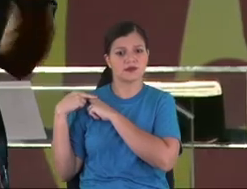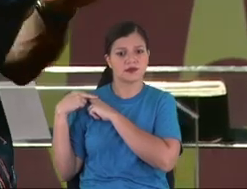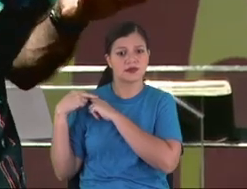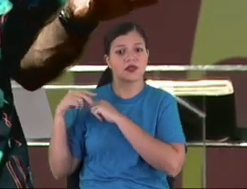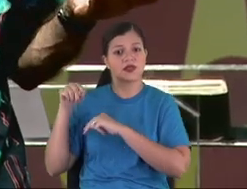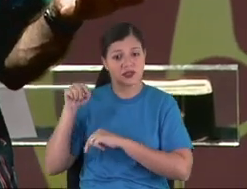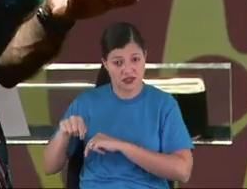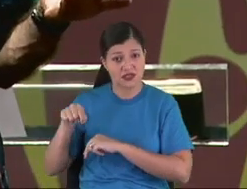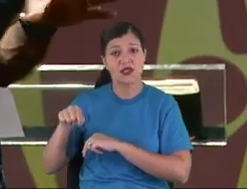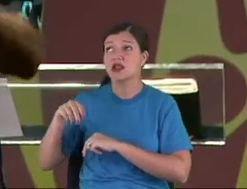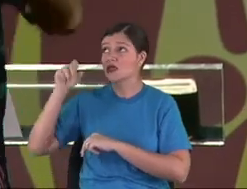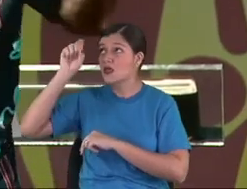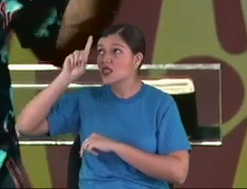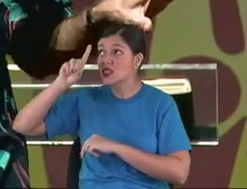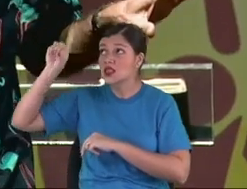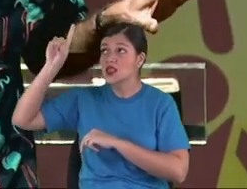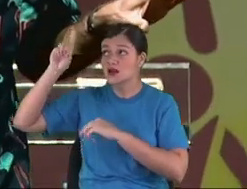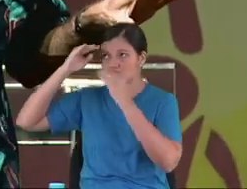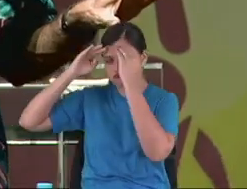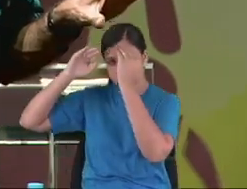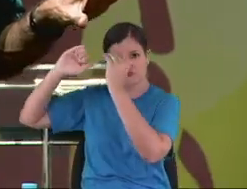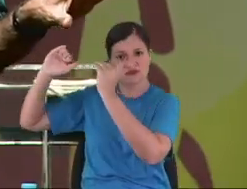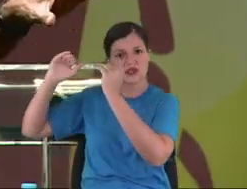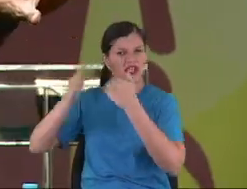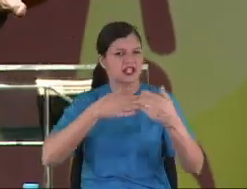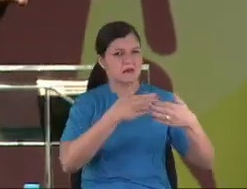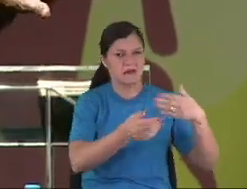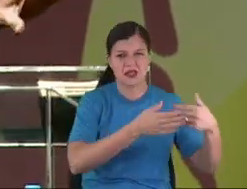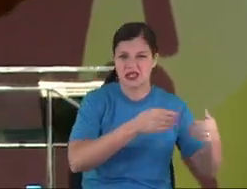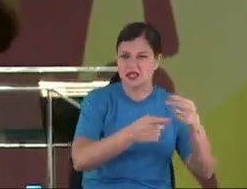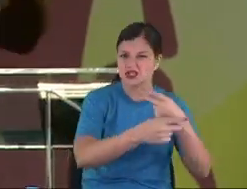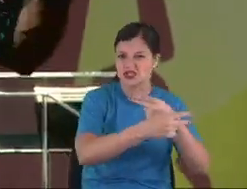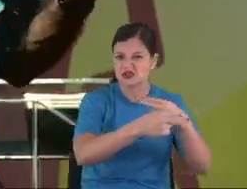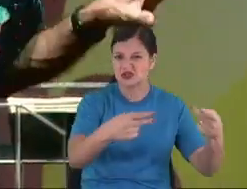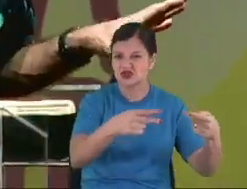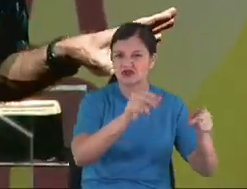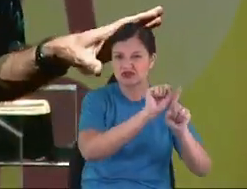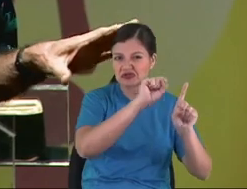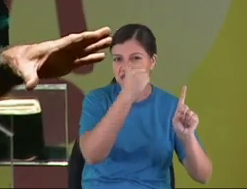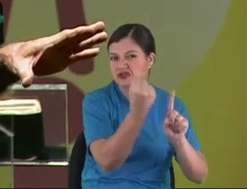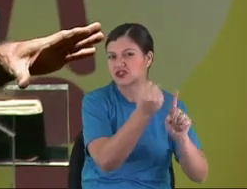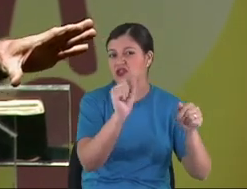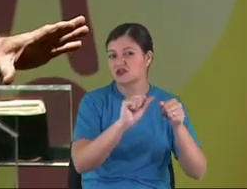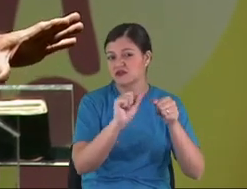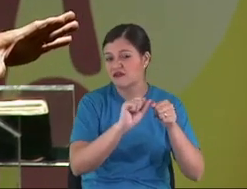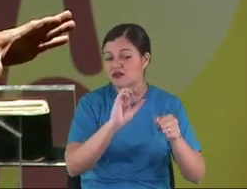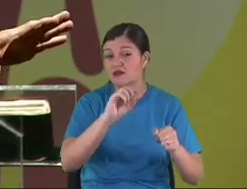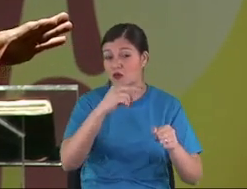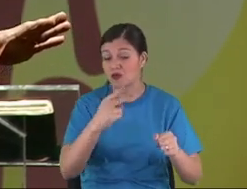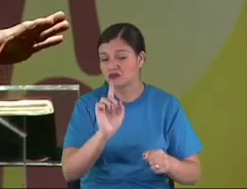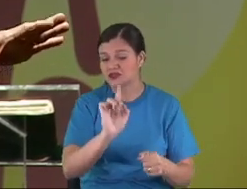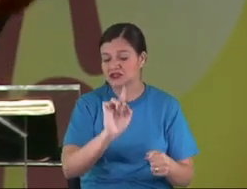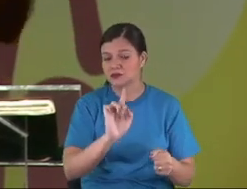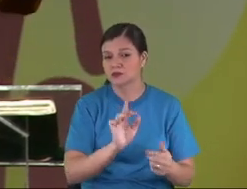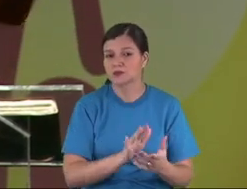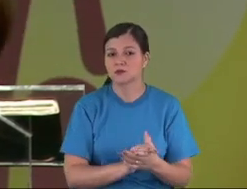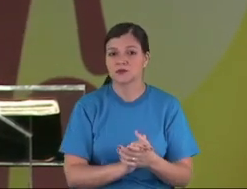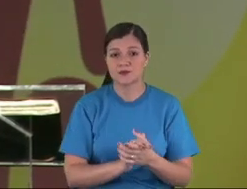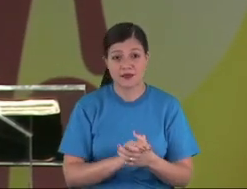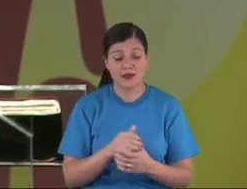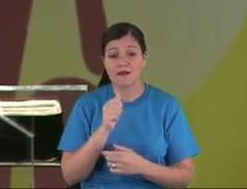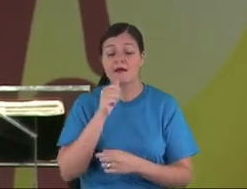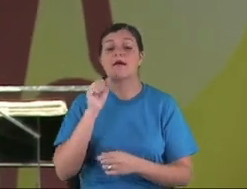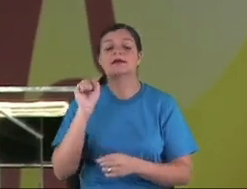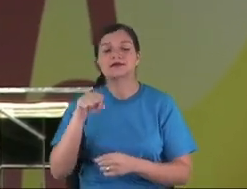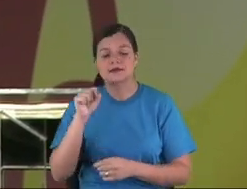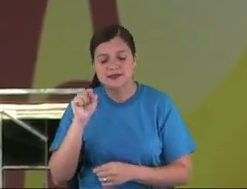to the family. He is in front of God. It doesn't matter about his society. They told